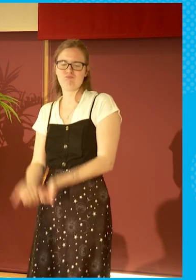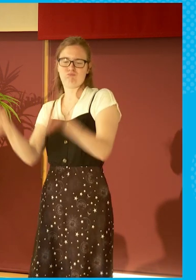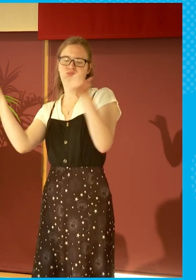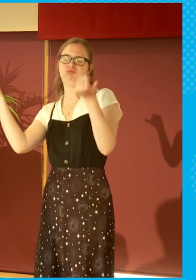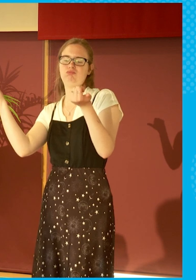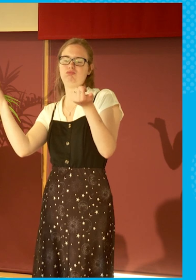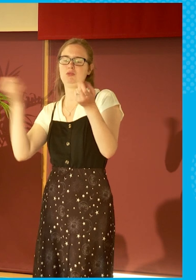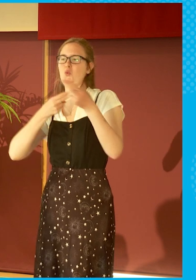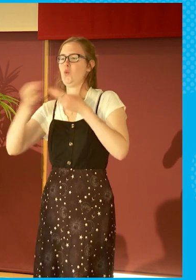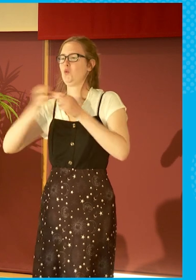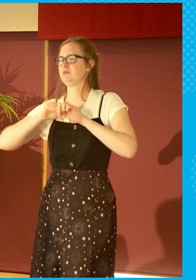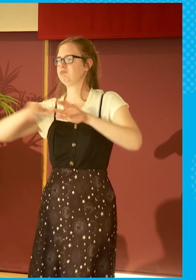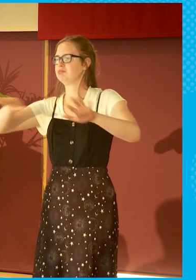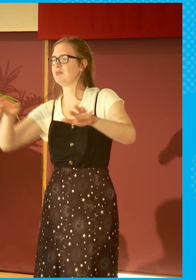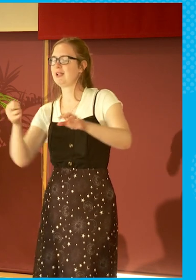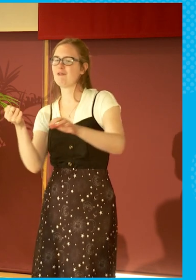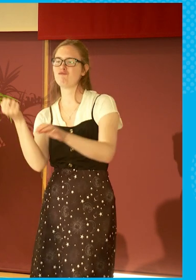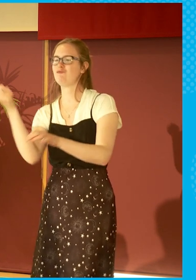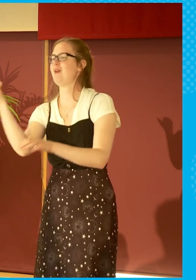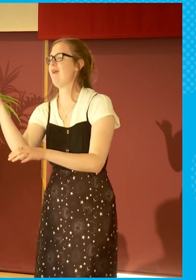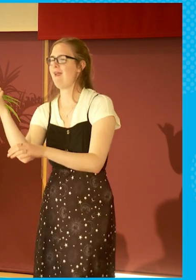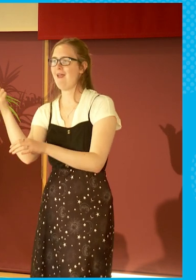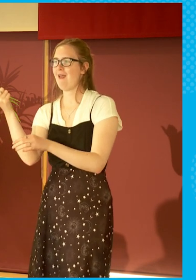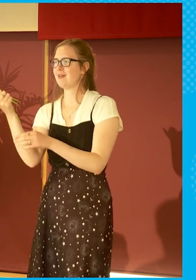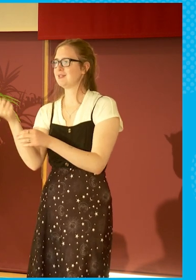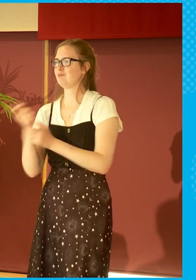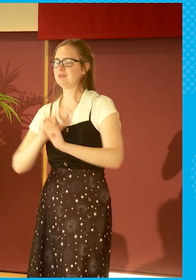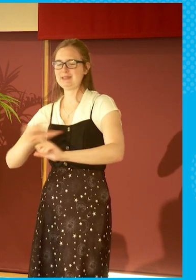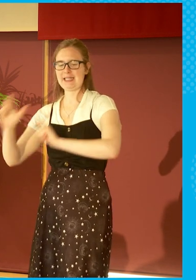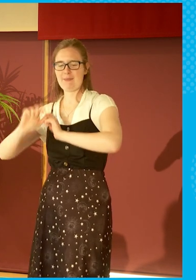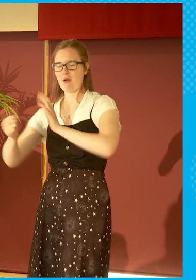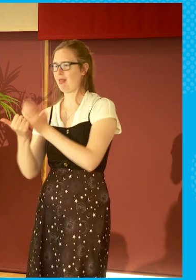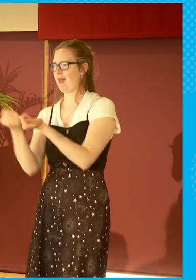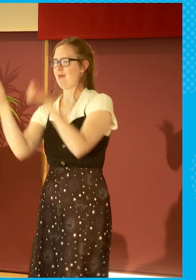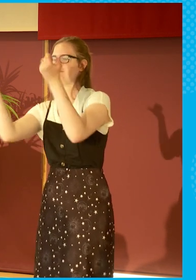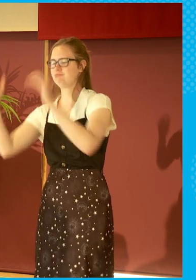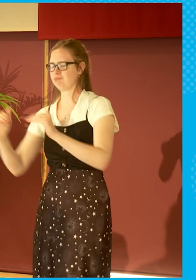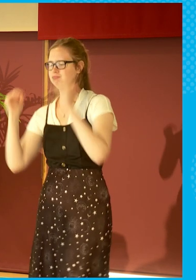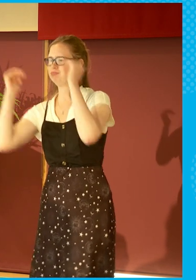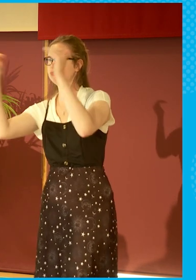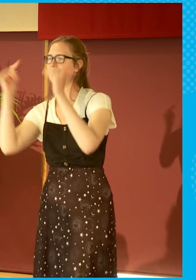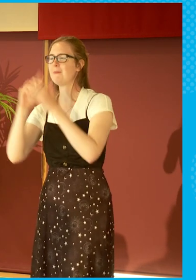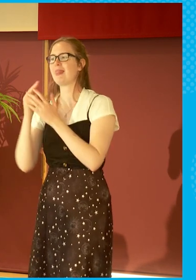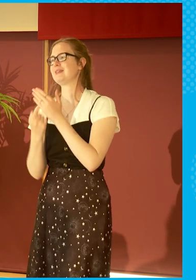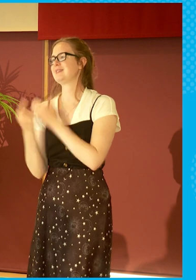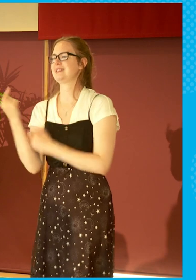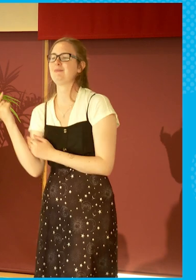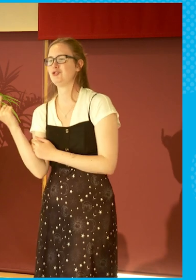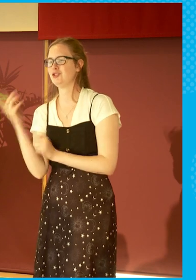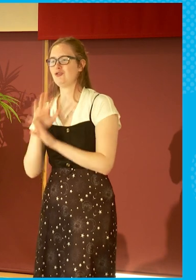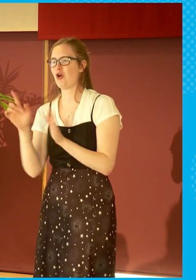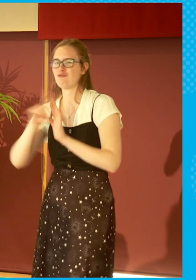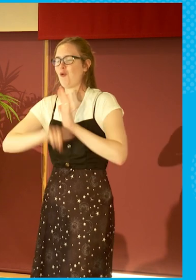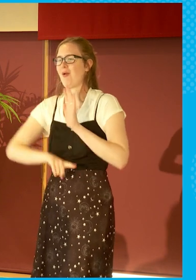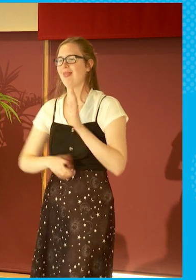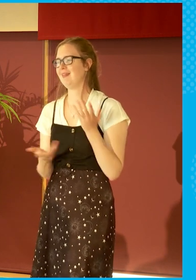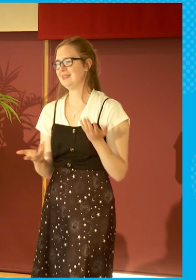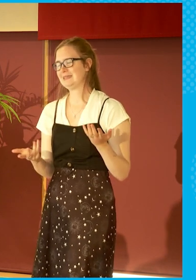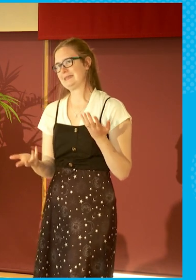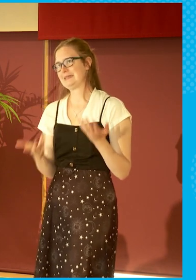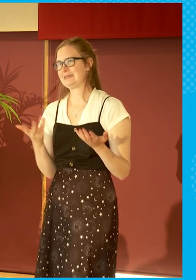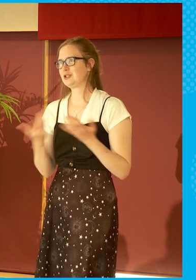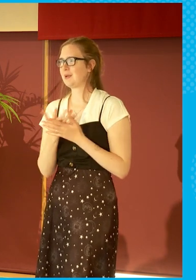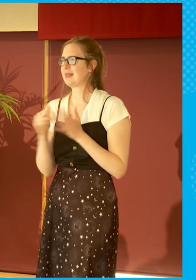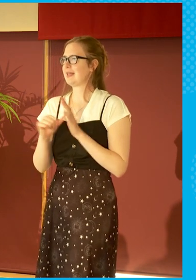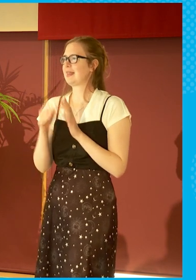occasional sustainable excellence. But that's the exception rather than the rule. And I think